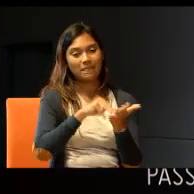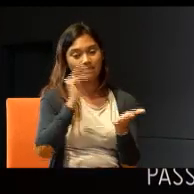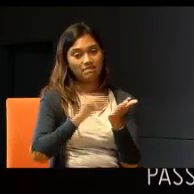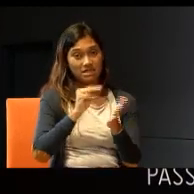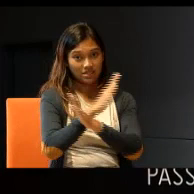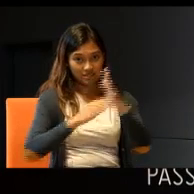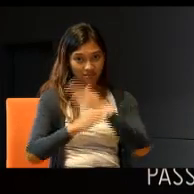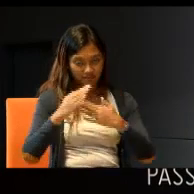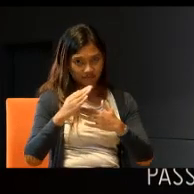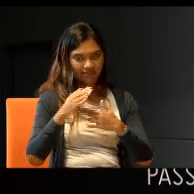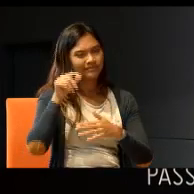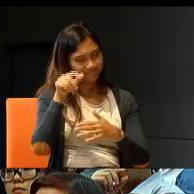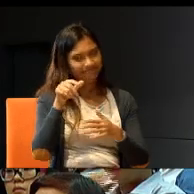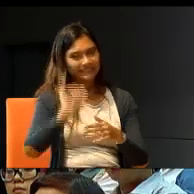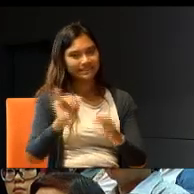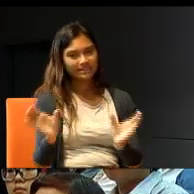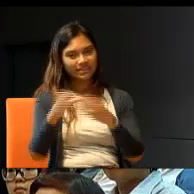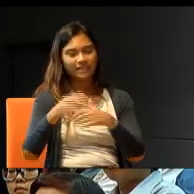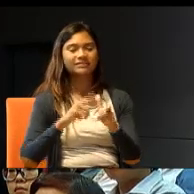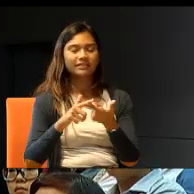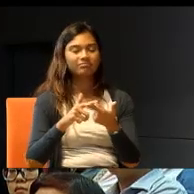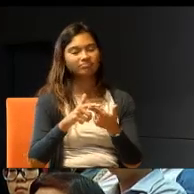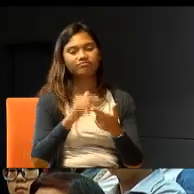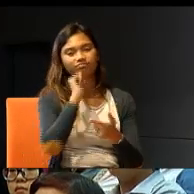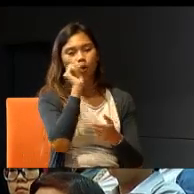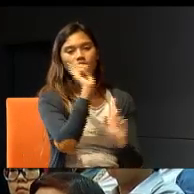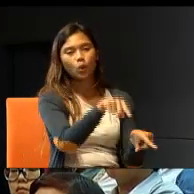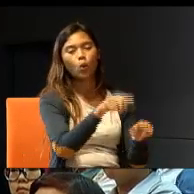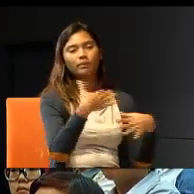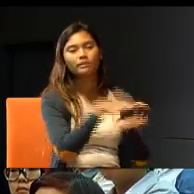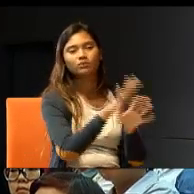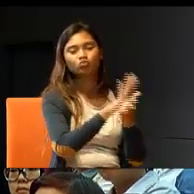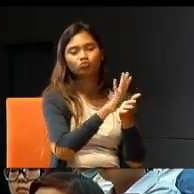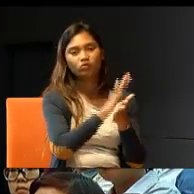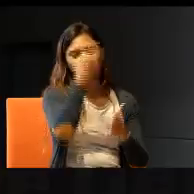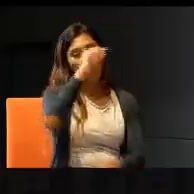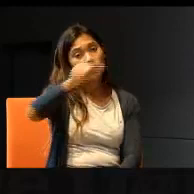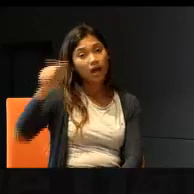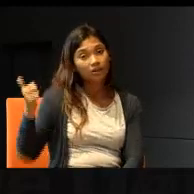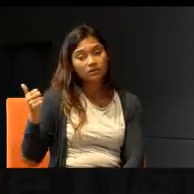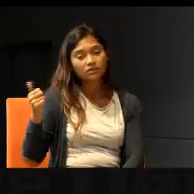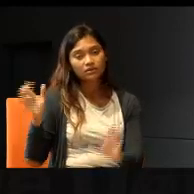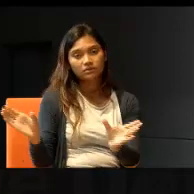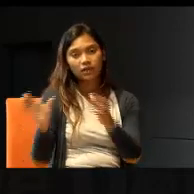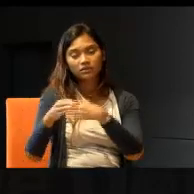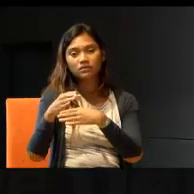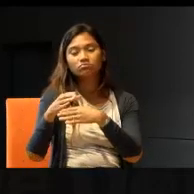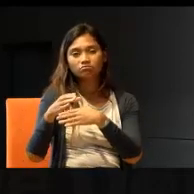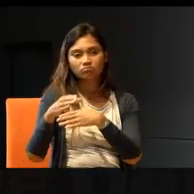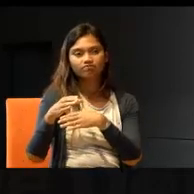or autism, in which case, they do not go to mainstream school. But for other cases, they are in the mainstream schools, so,